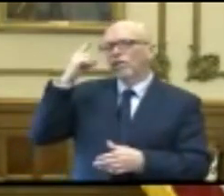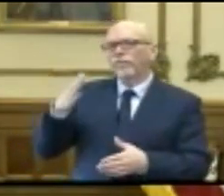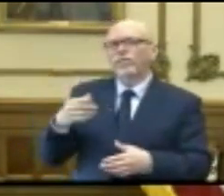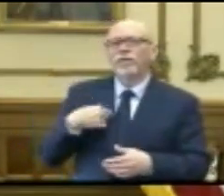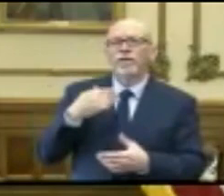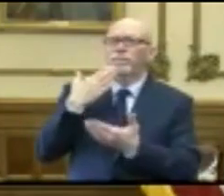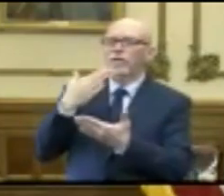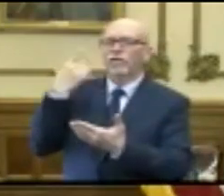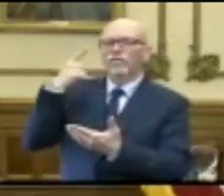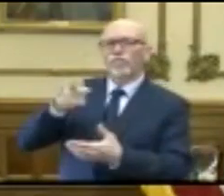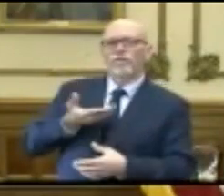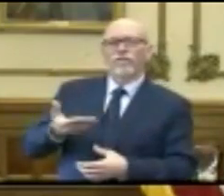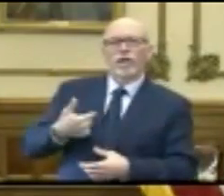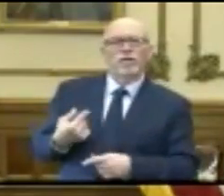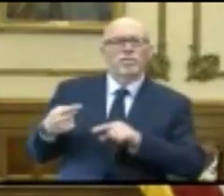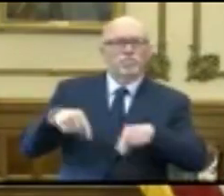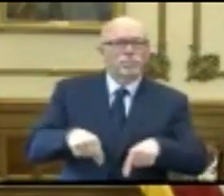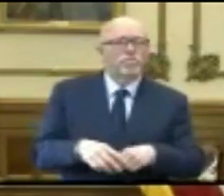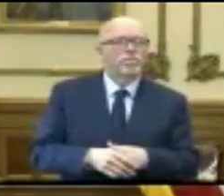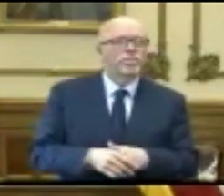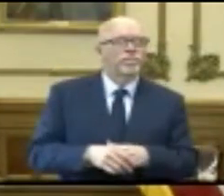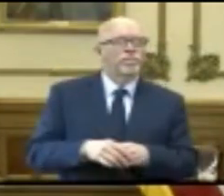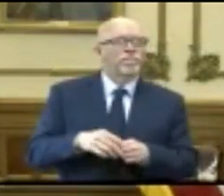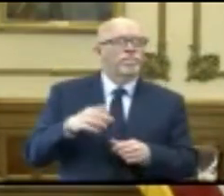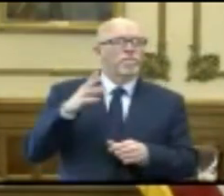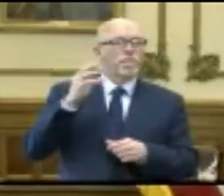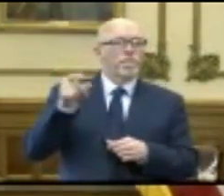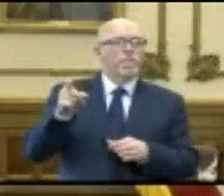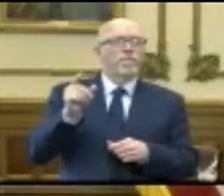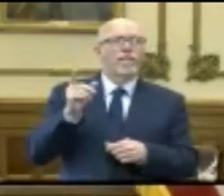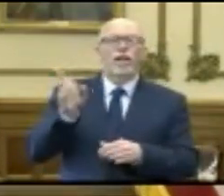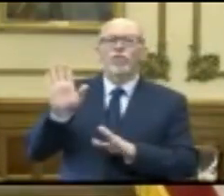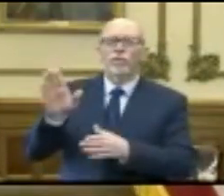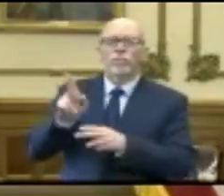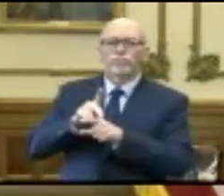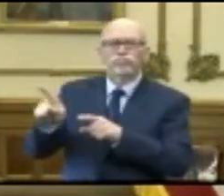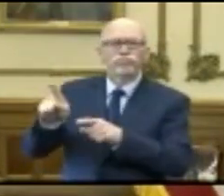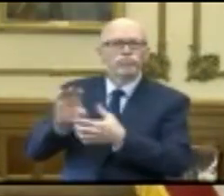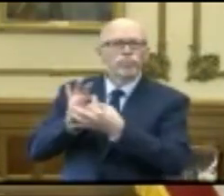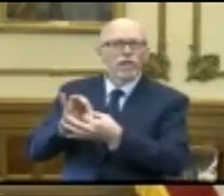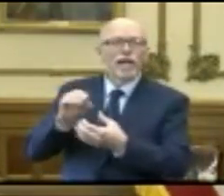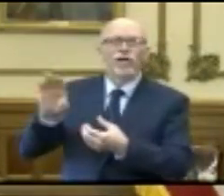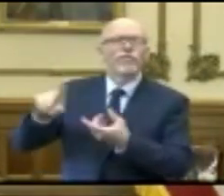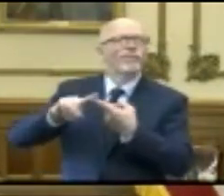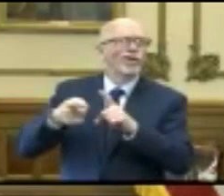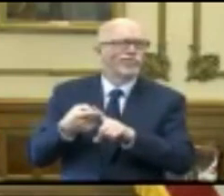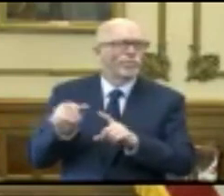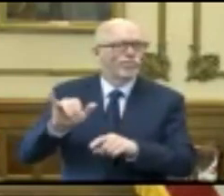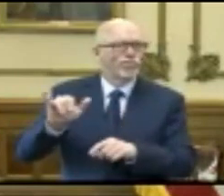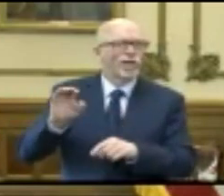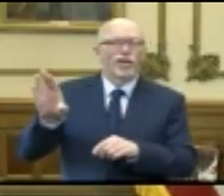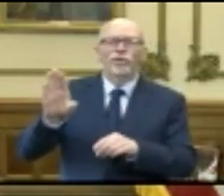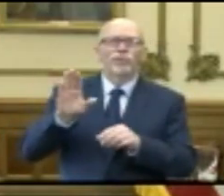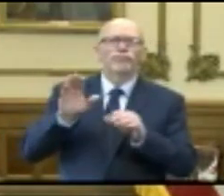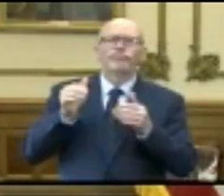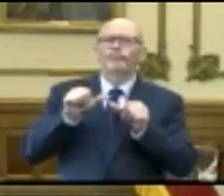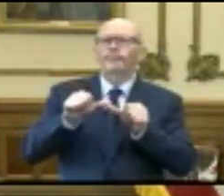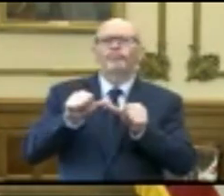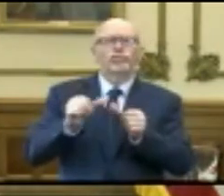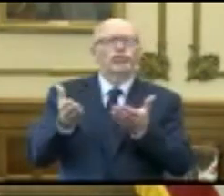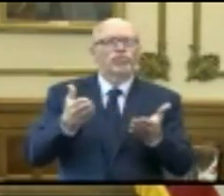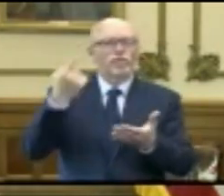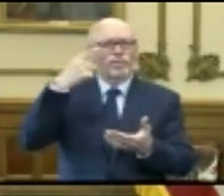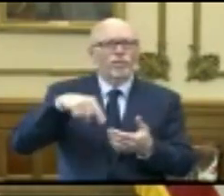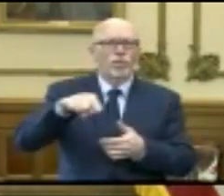thank you for this invitation. I thank you for the professional relationship and for the friendship and for your tireless service on behalf of